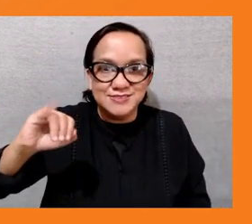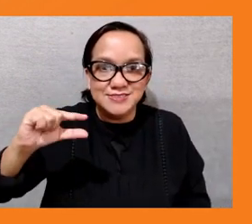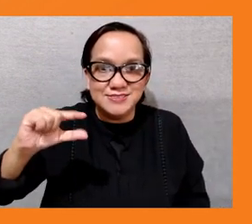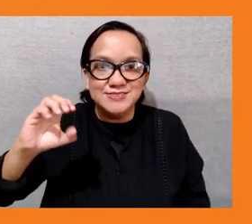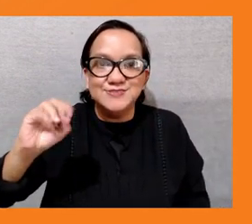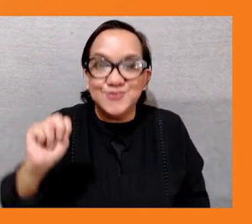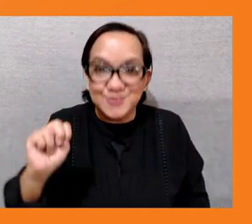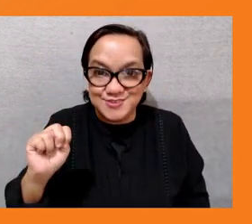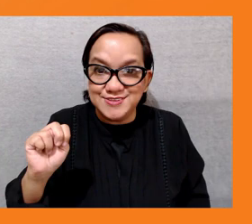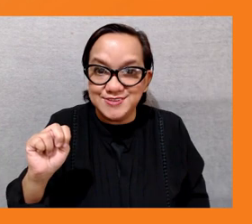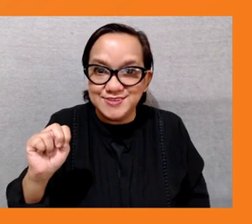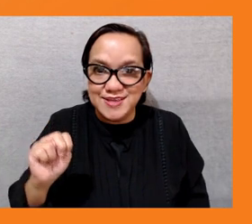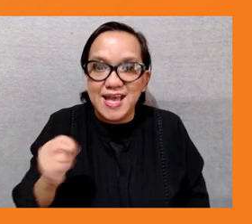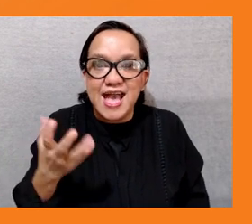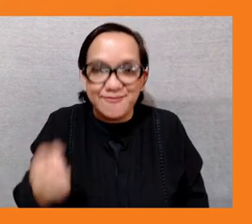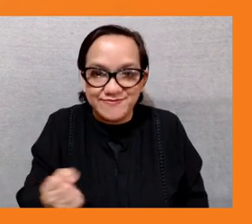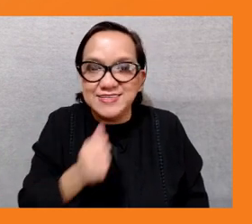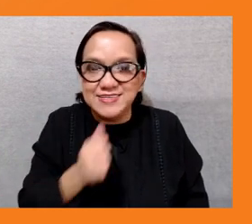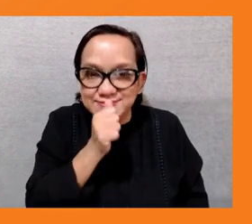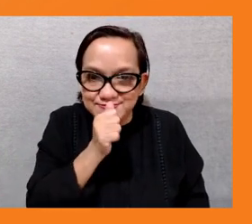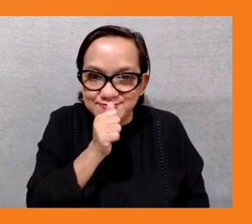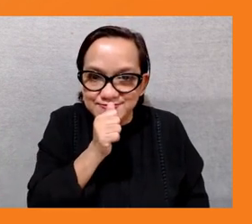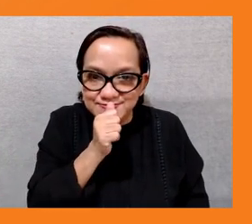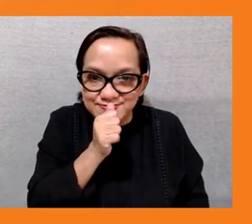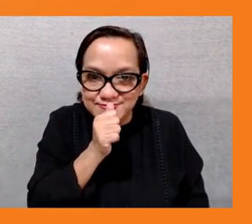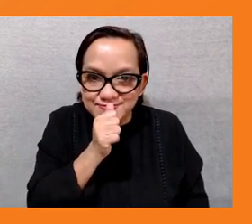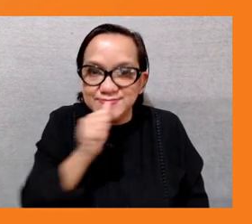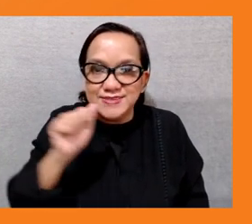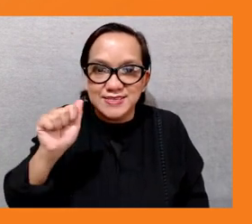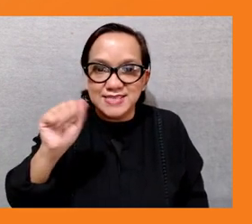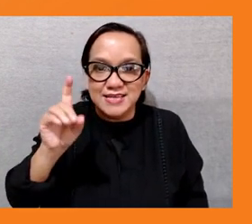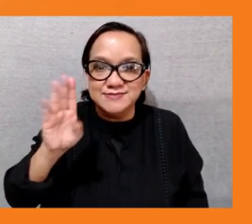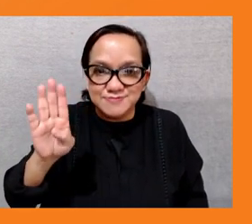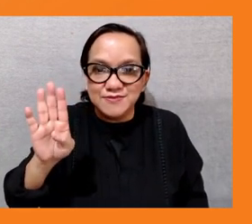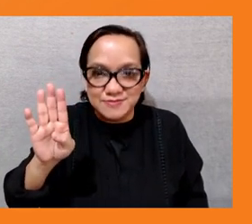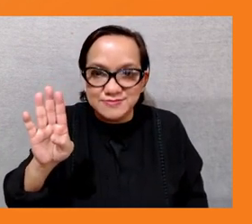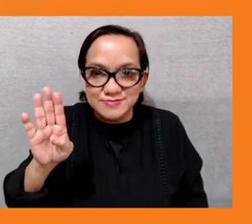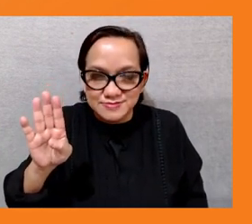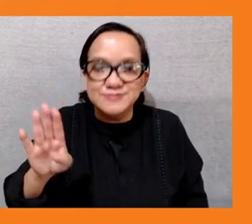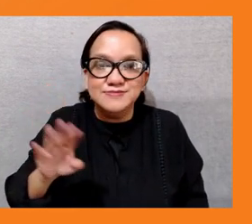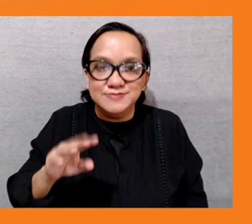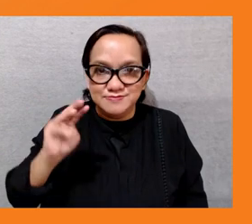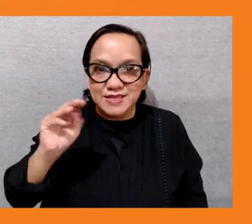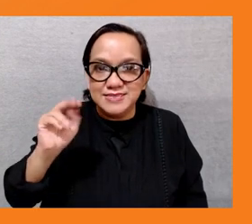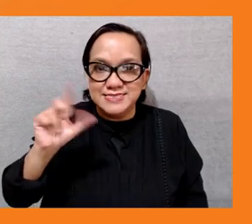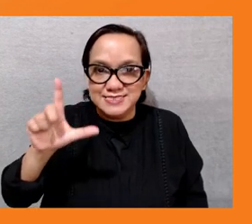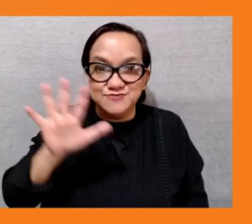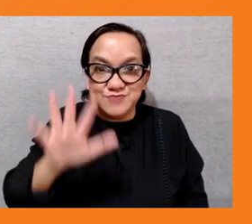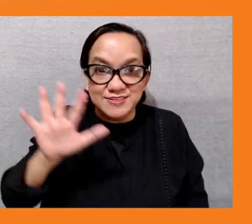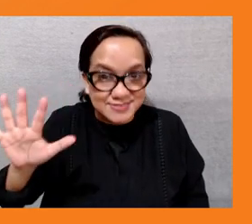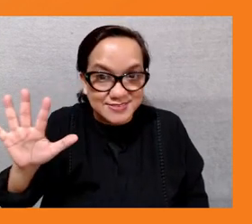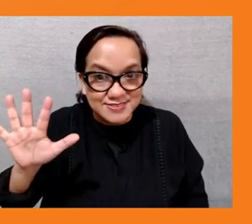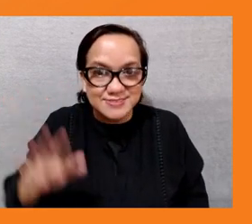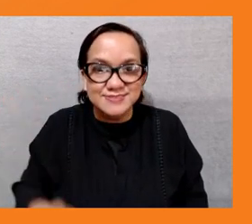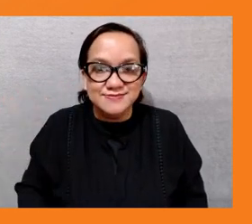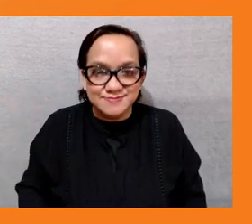mnl55 so keep your questions coming and will be there shortly i can see them already in my screen iris